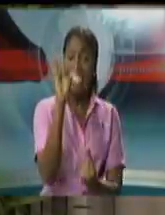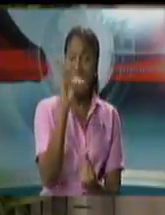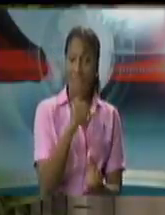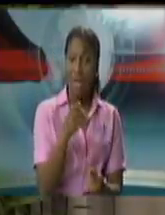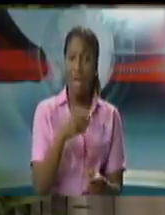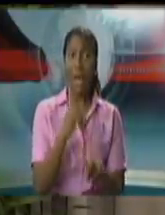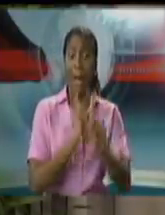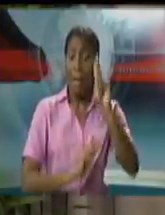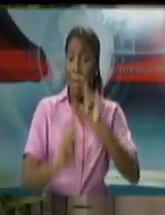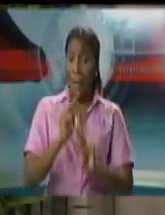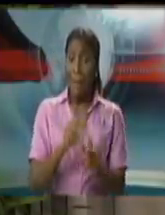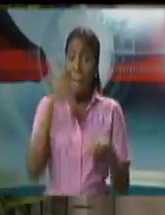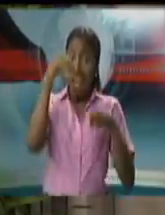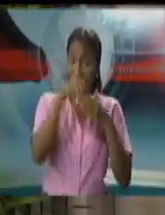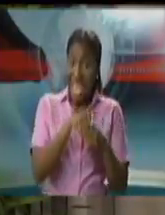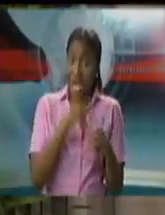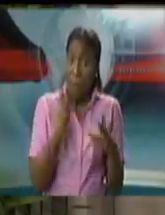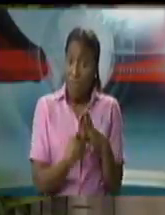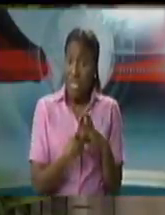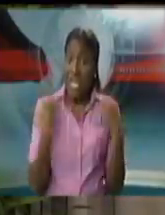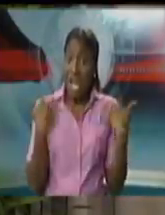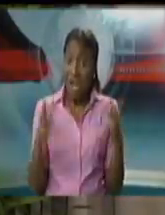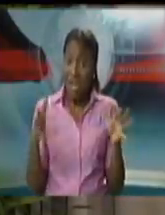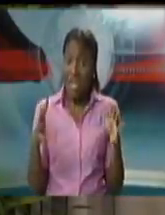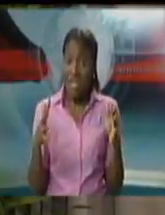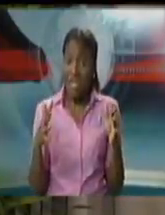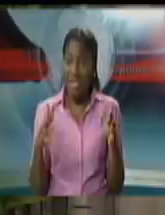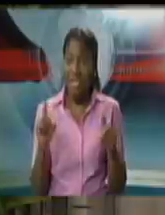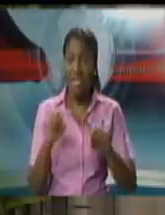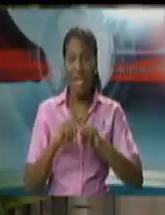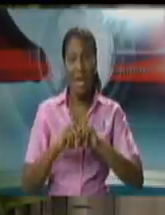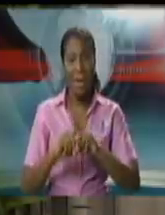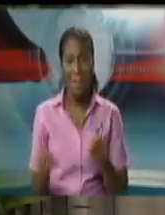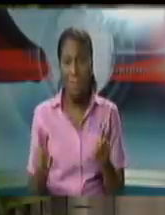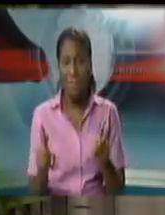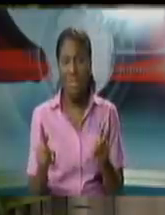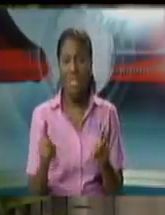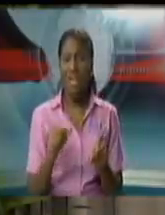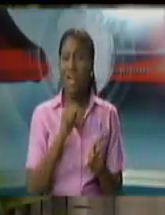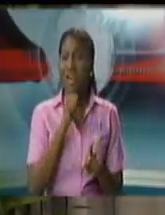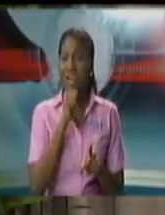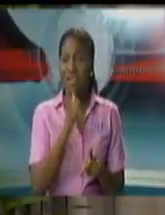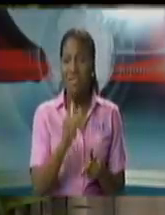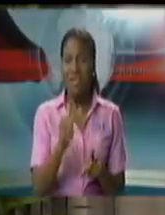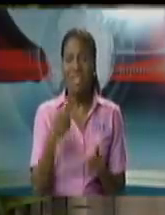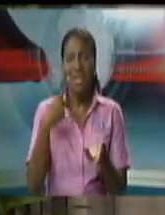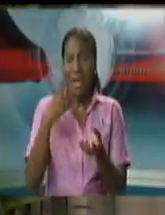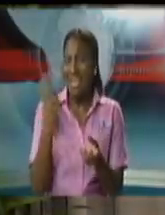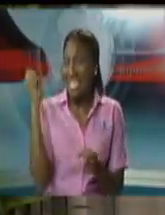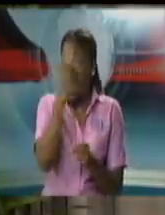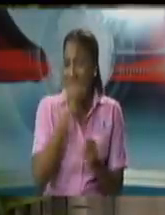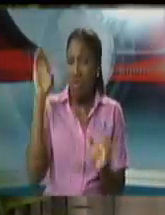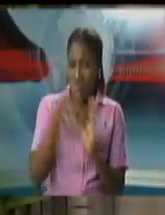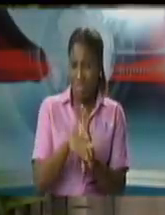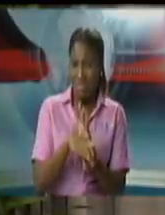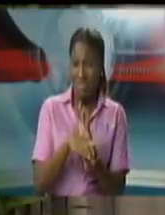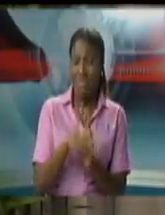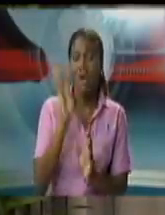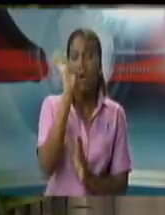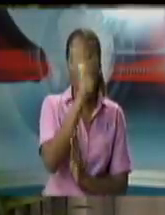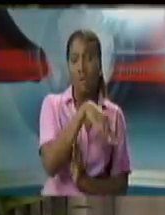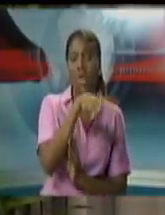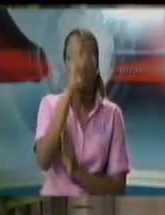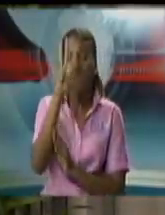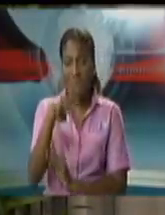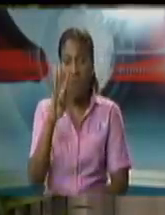imprisonment in default of payment of maintenance fines. We found 44 people in that category. As a result